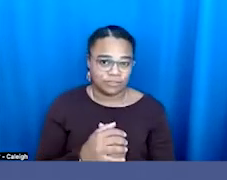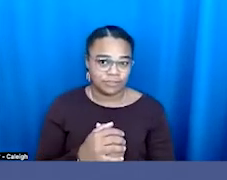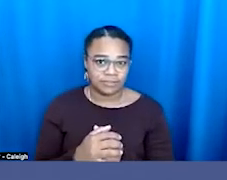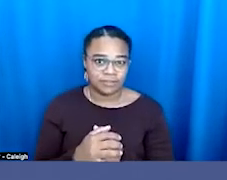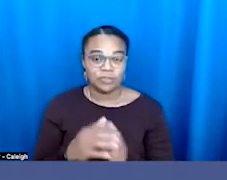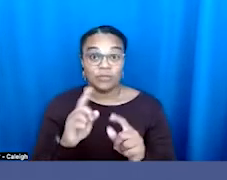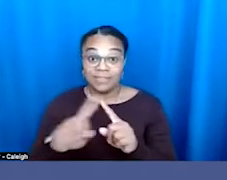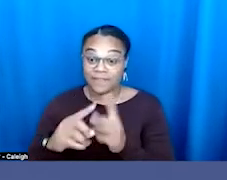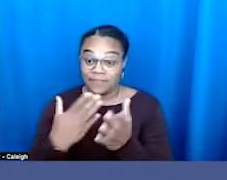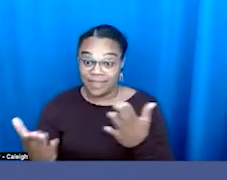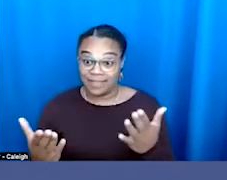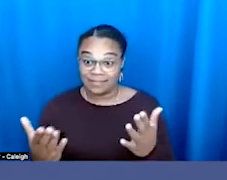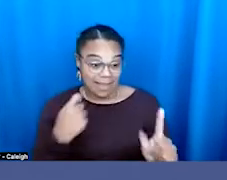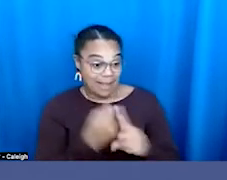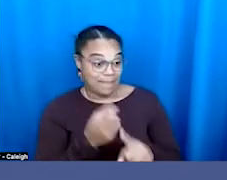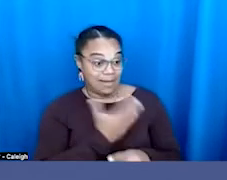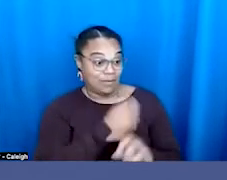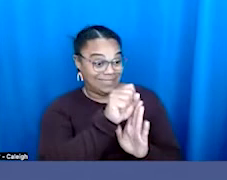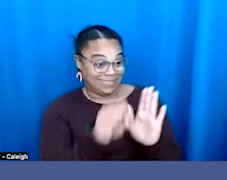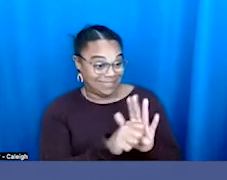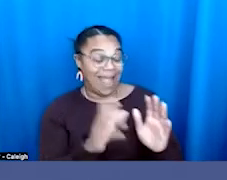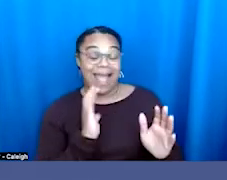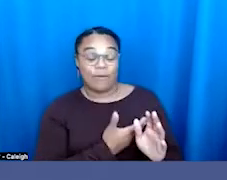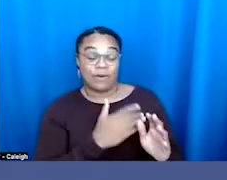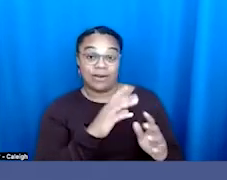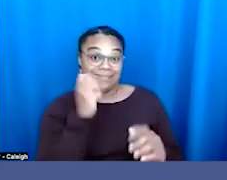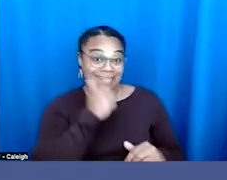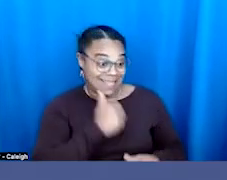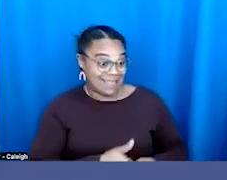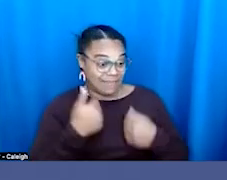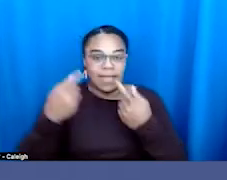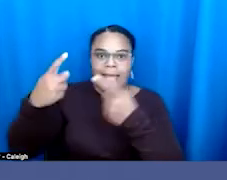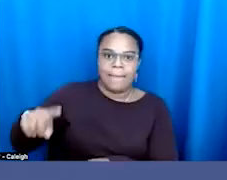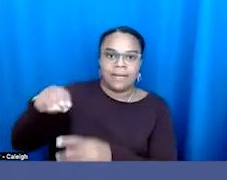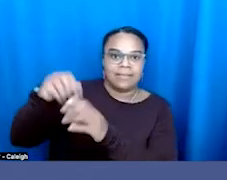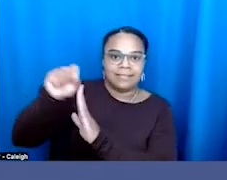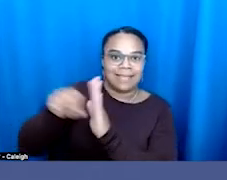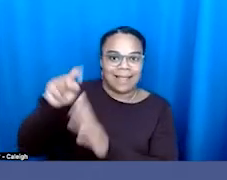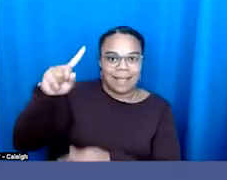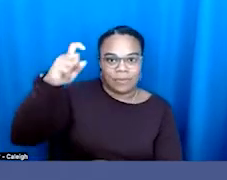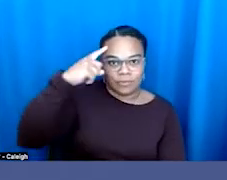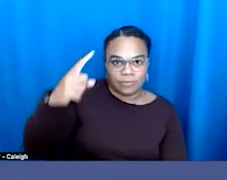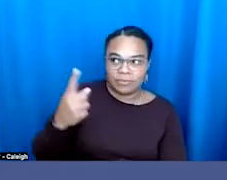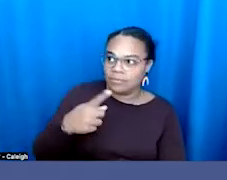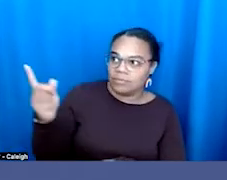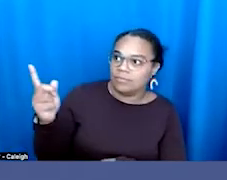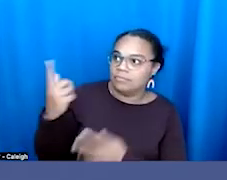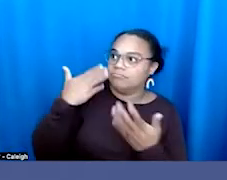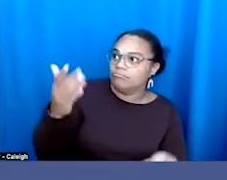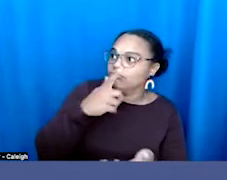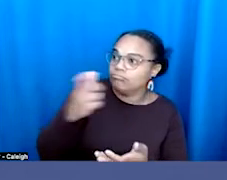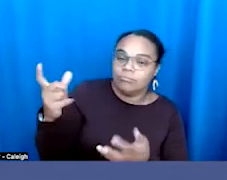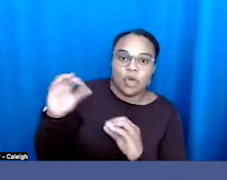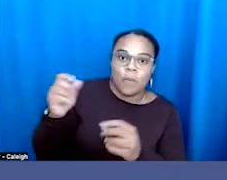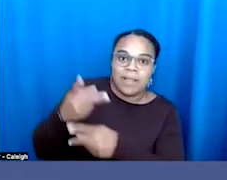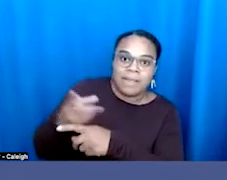in state capitals with legislators whose name nobody knew and who weren't being held accountable. So I would say